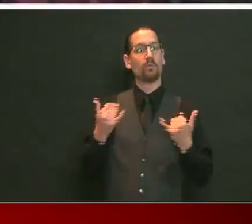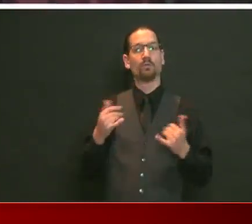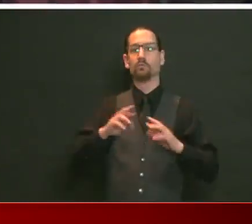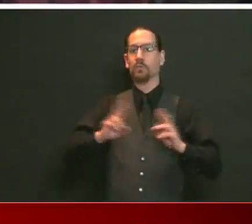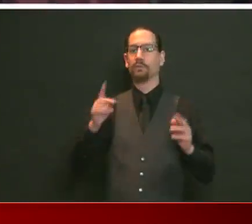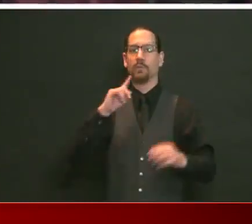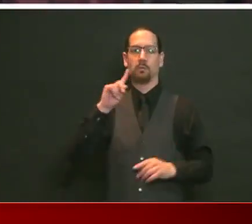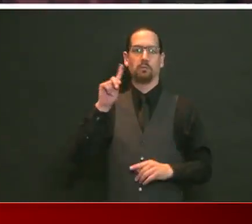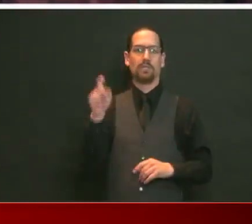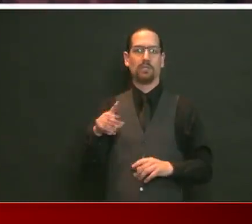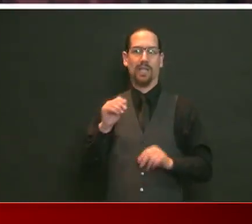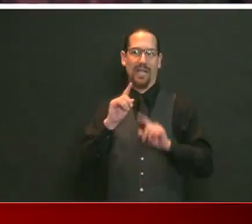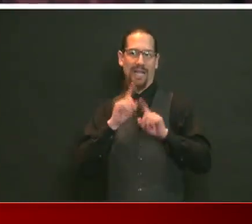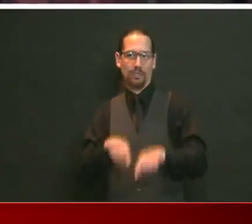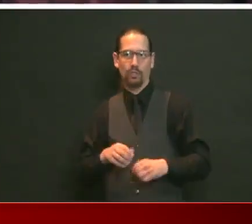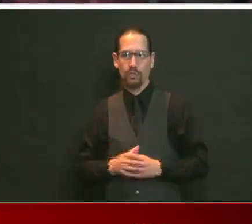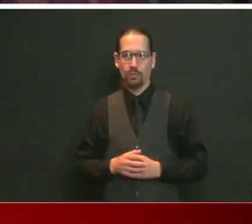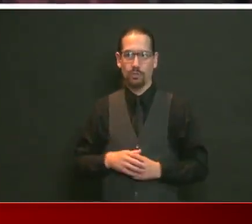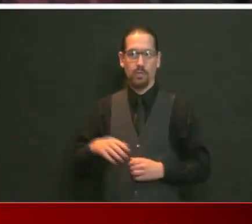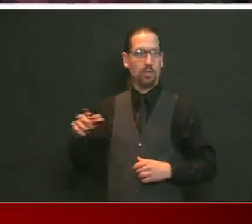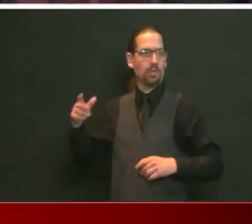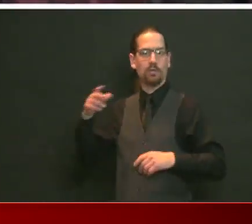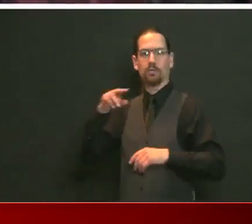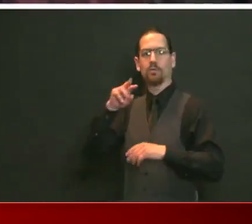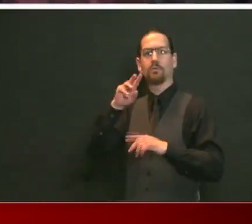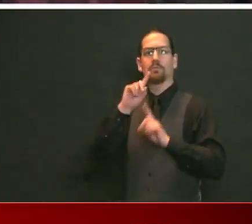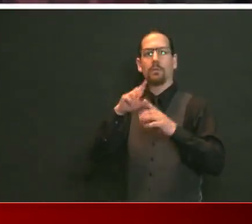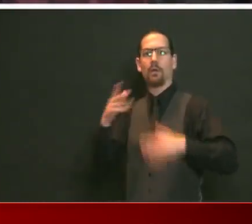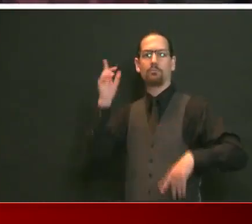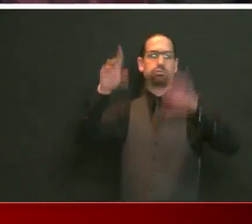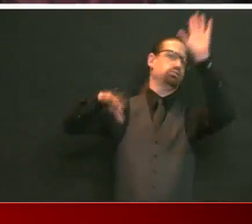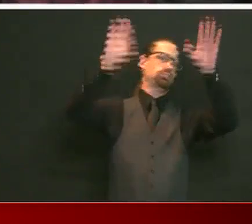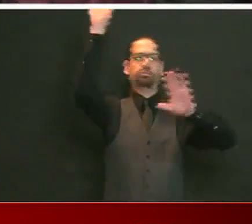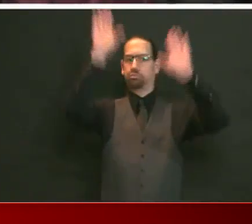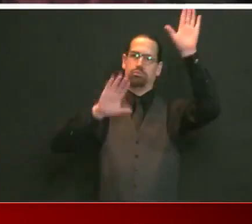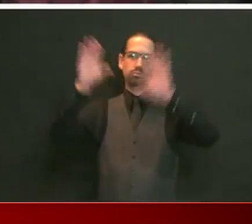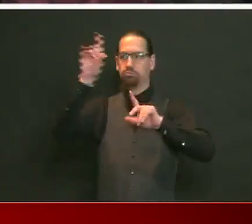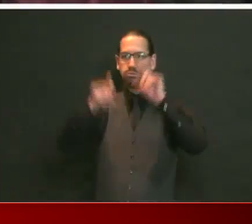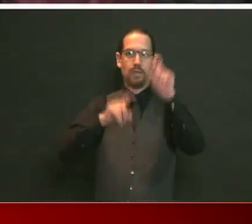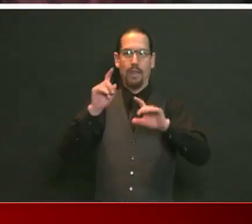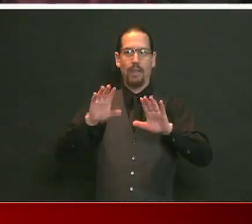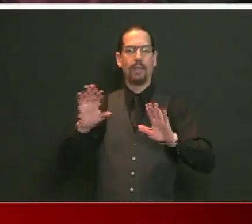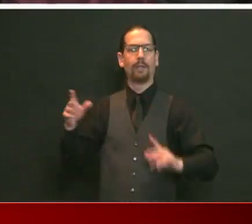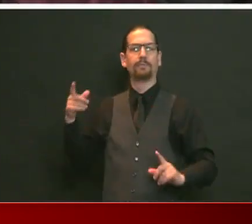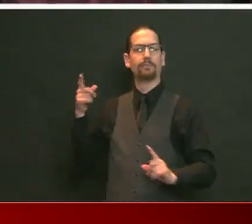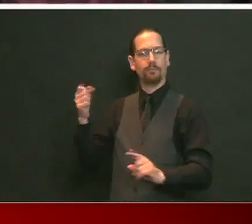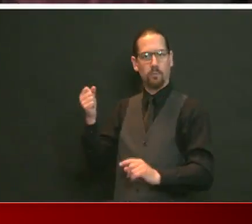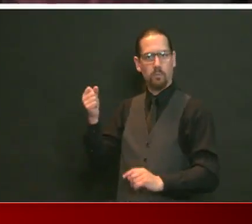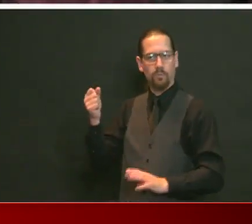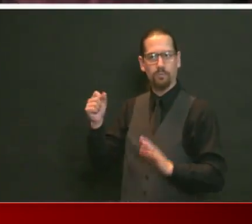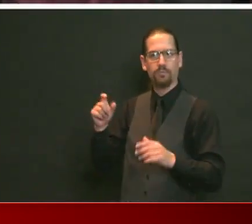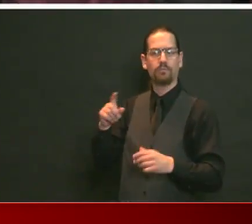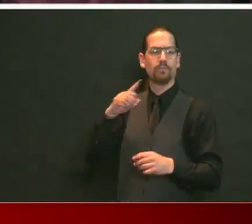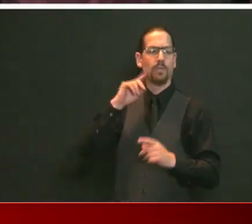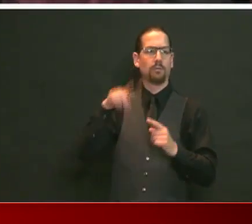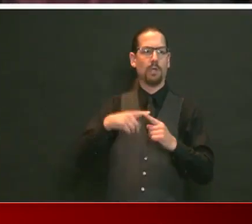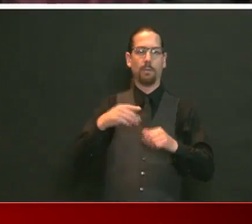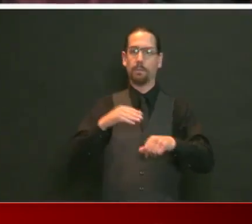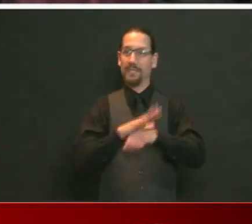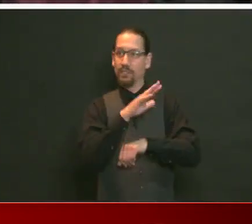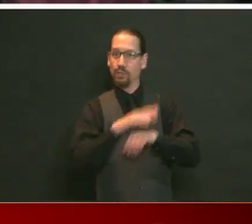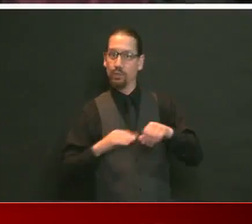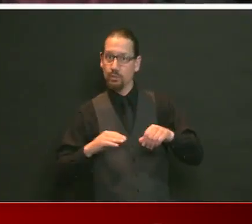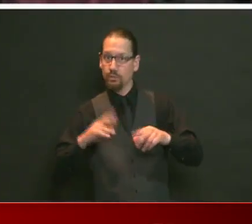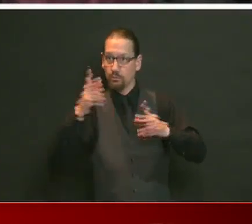Governor, your remarks on beaches and salons and churches come on the same day that Charlie Baker, Governor Baker